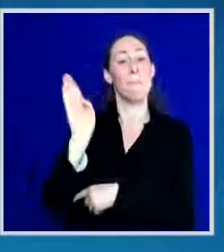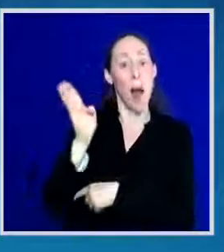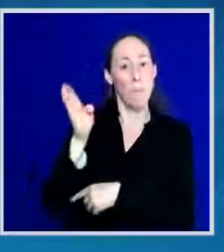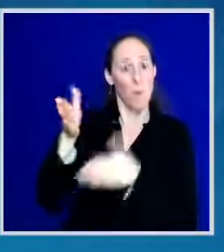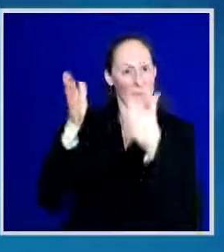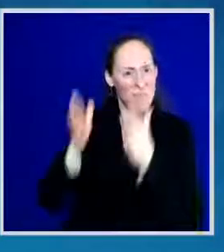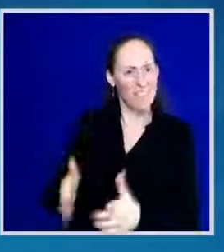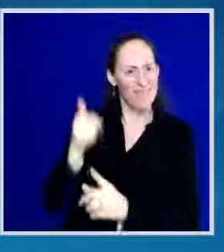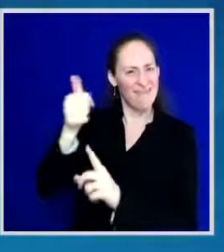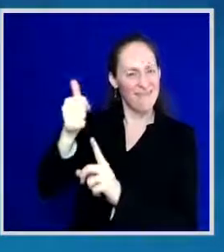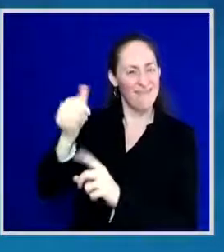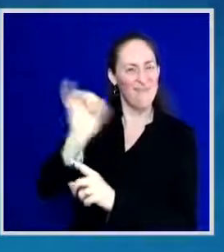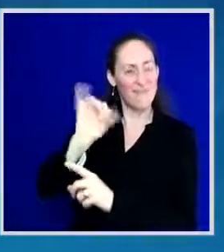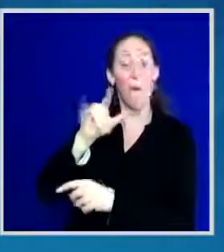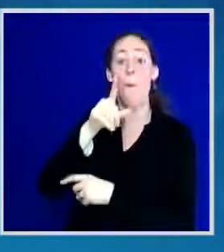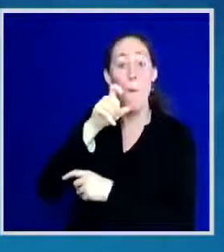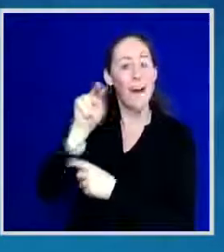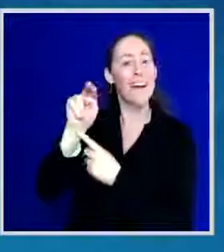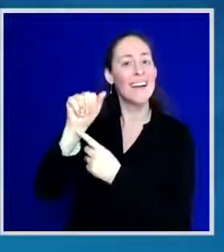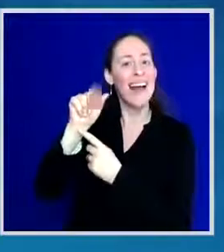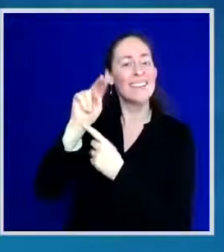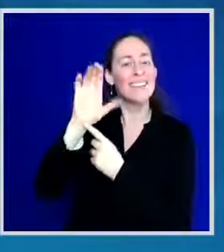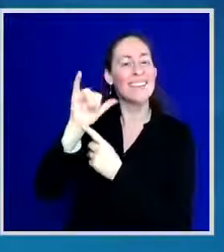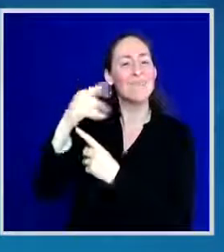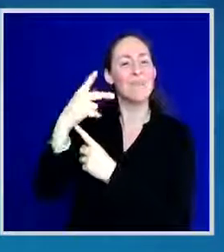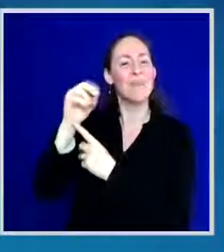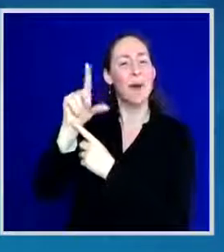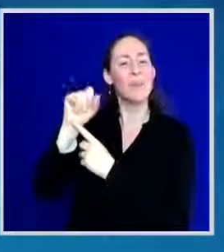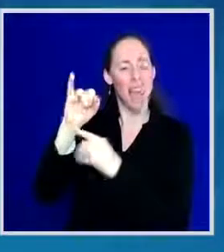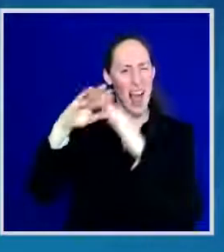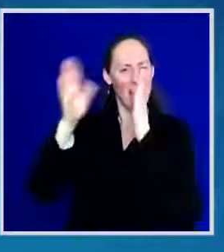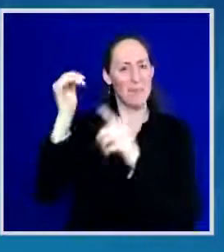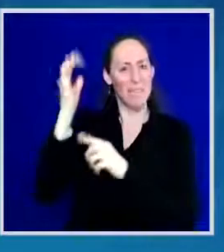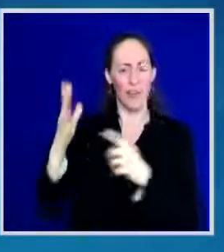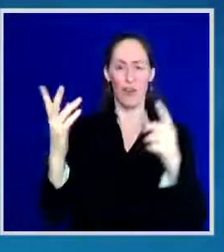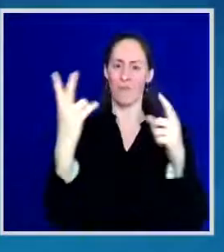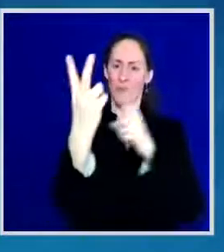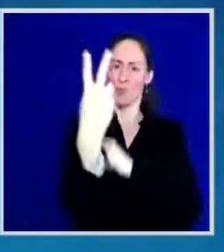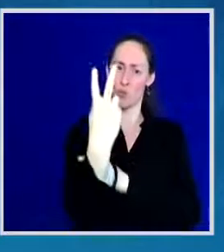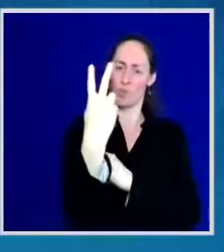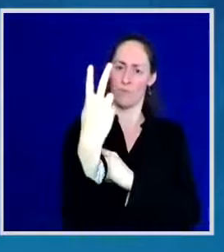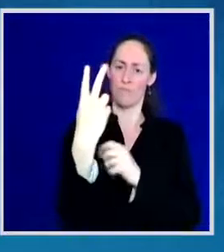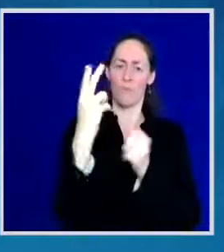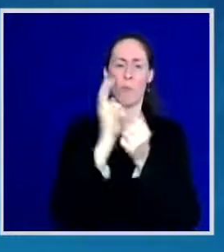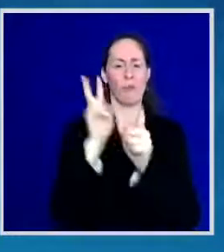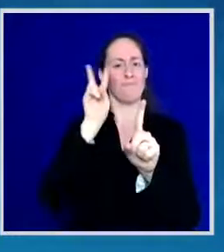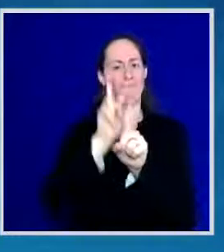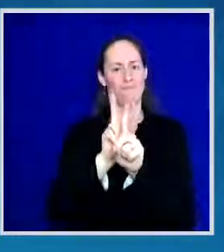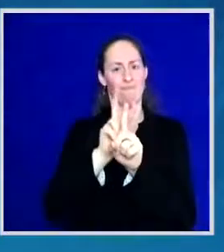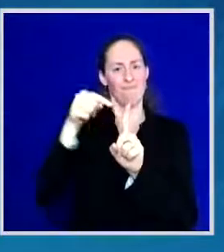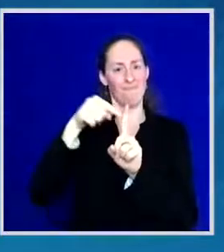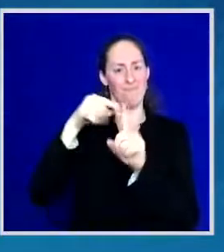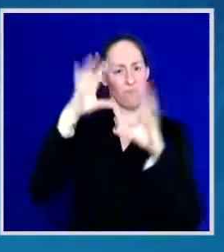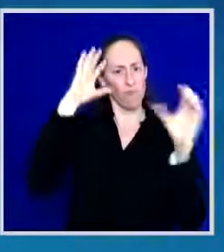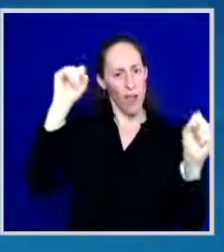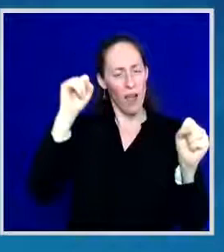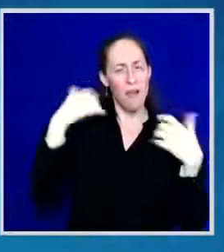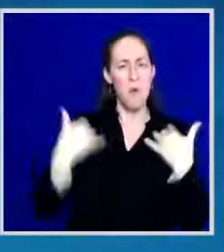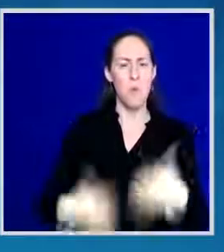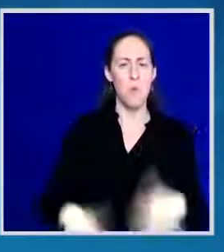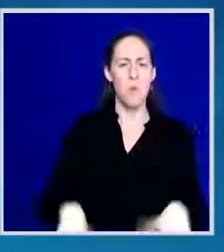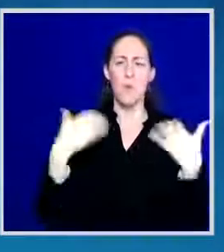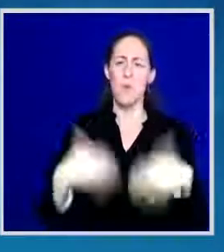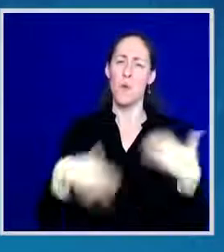joined together and as President Biden put forward the plan for the Biden Harris team. And